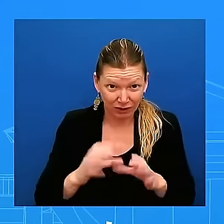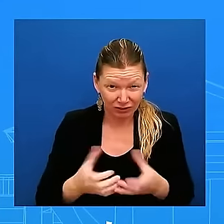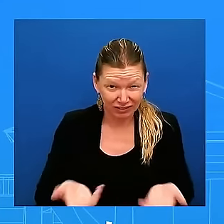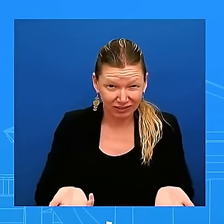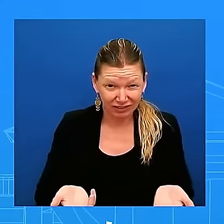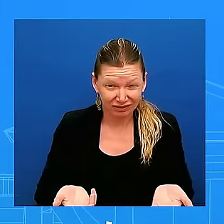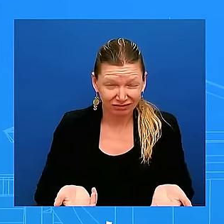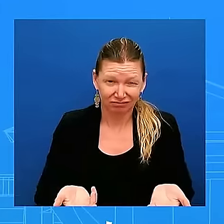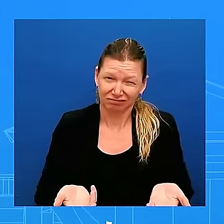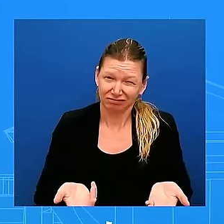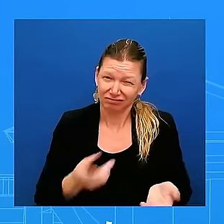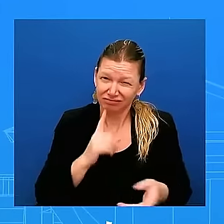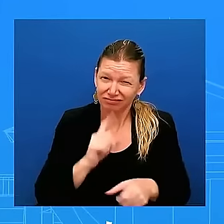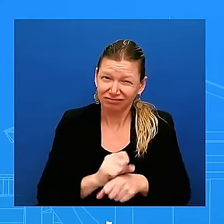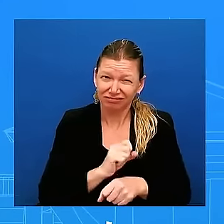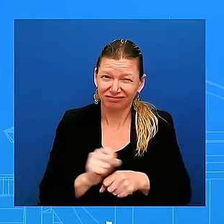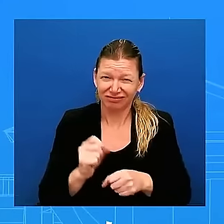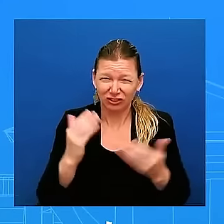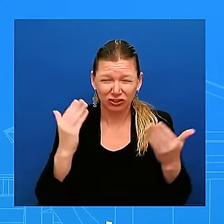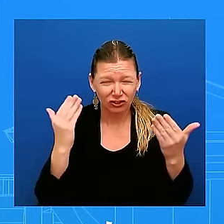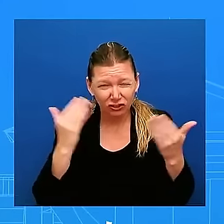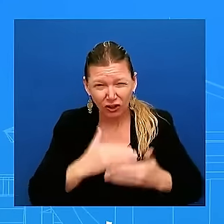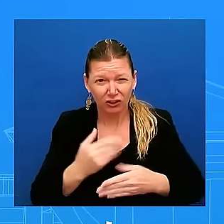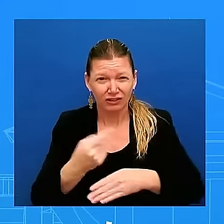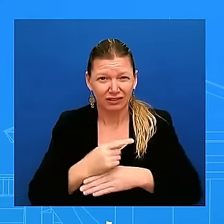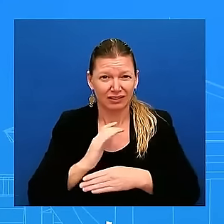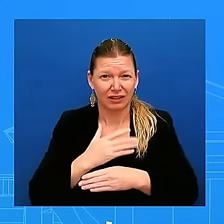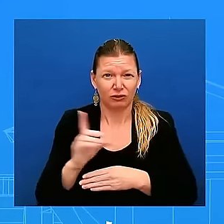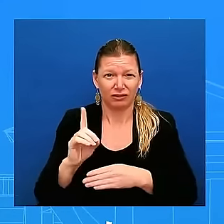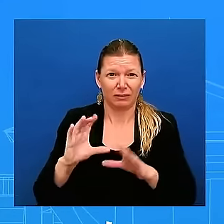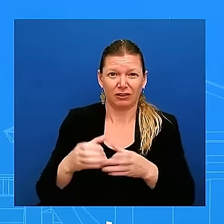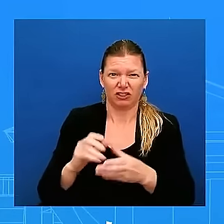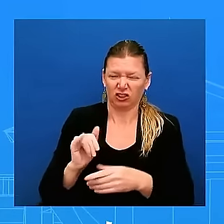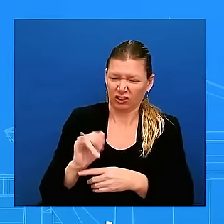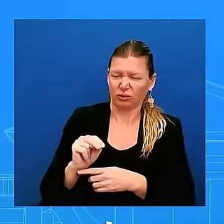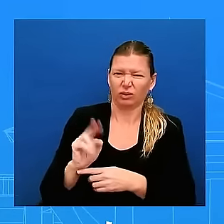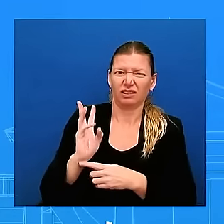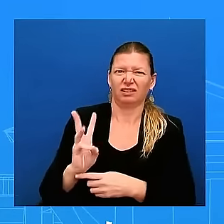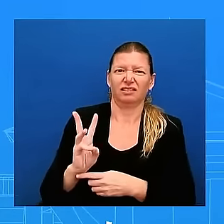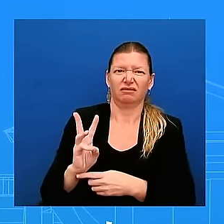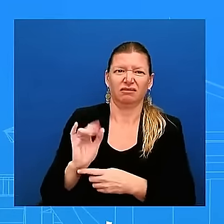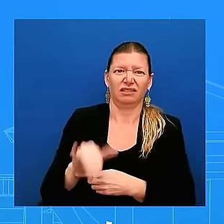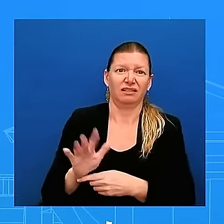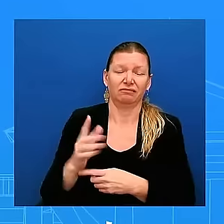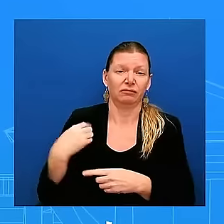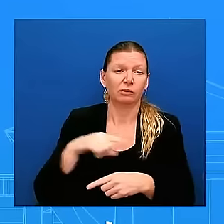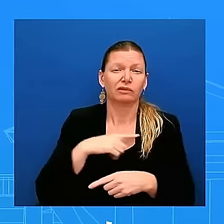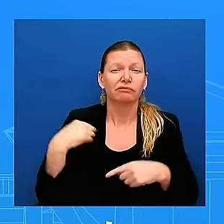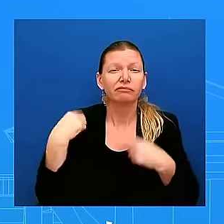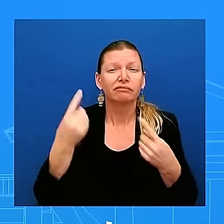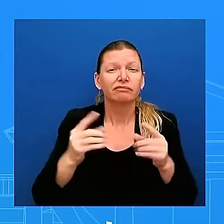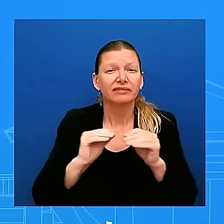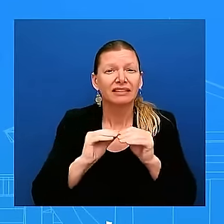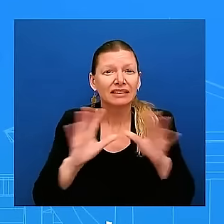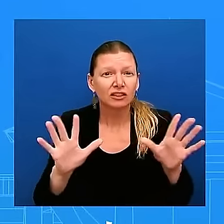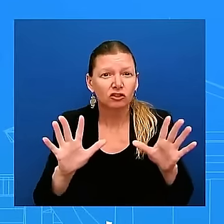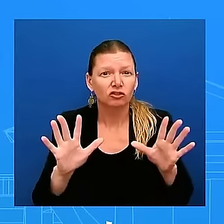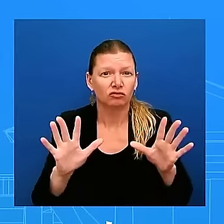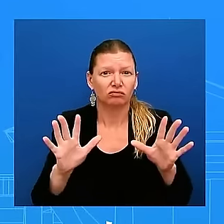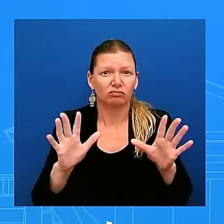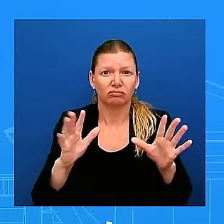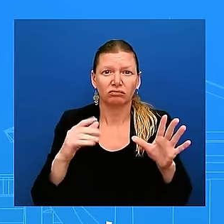days and so we we have been very clear from here now we can have a disagreement on policies